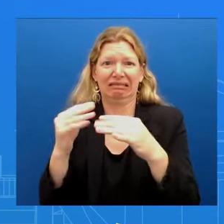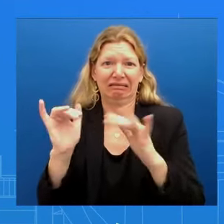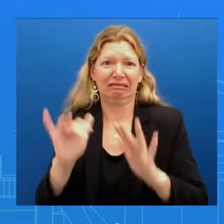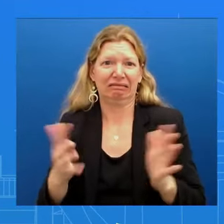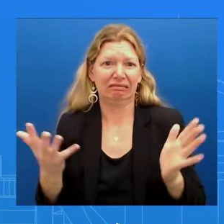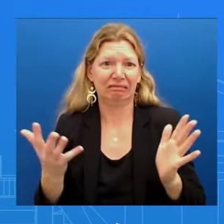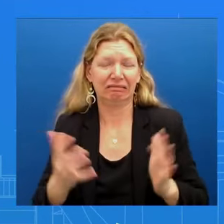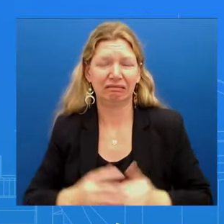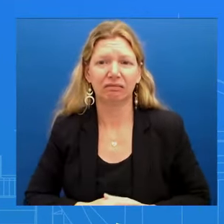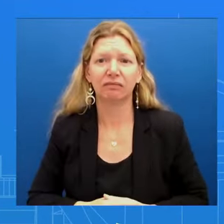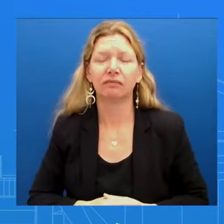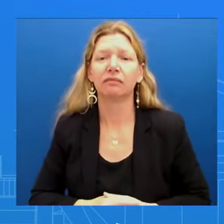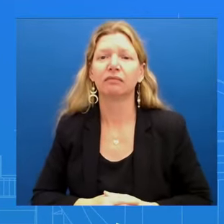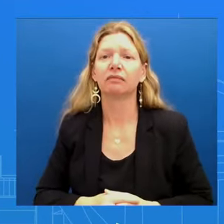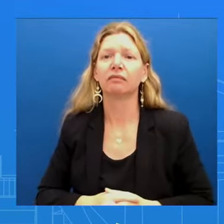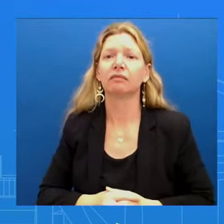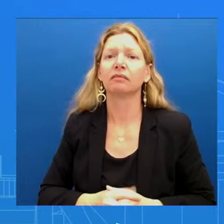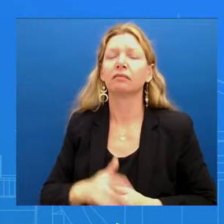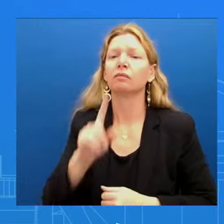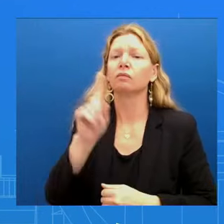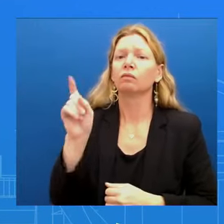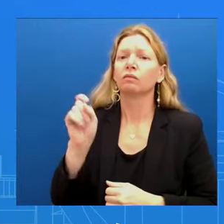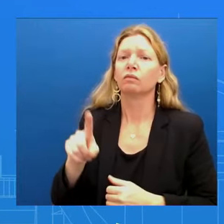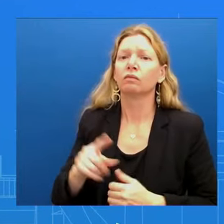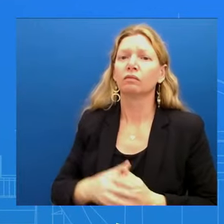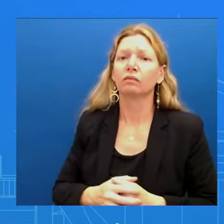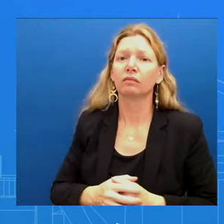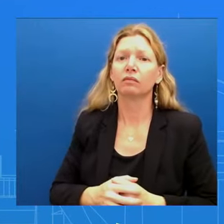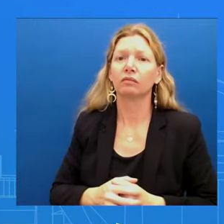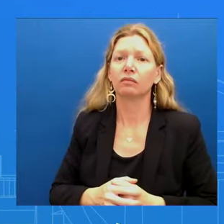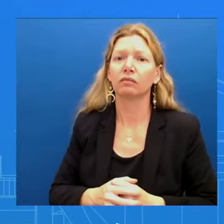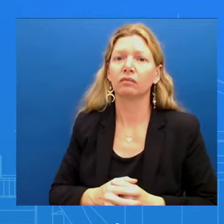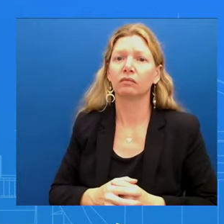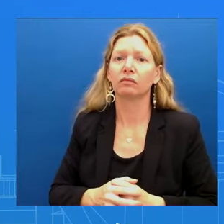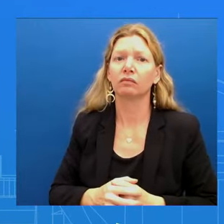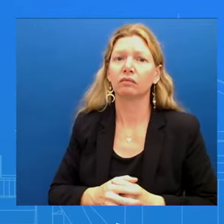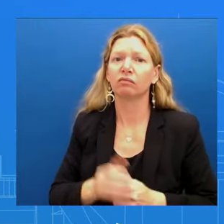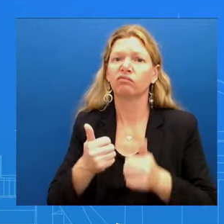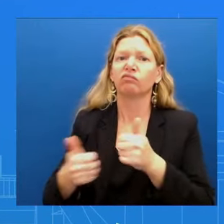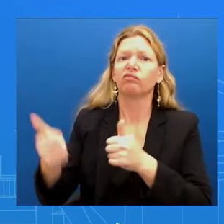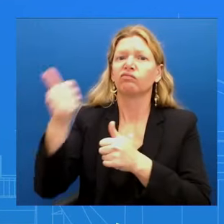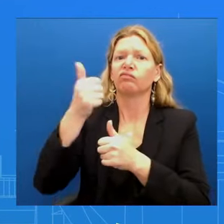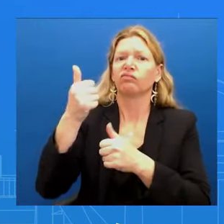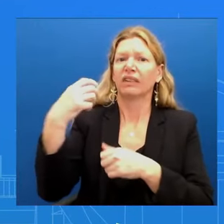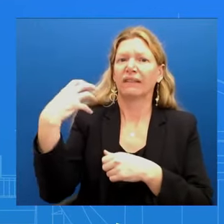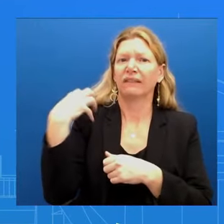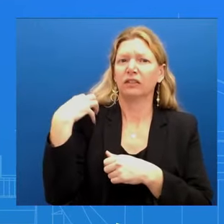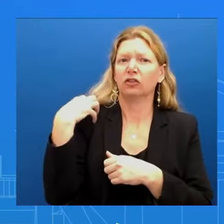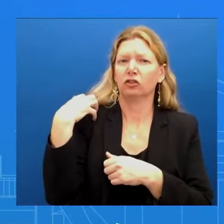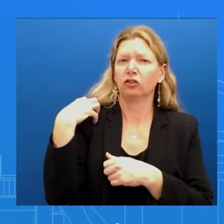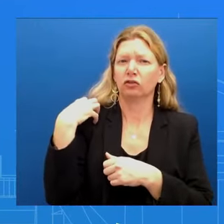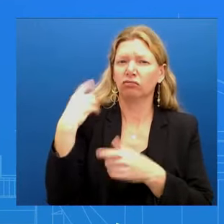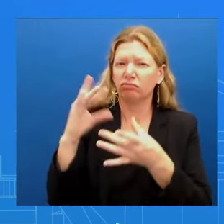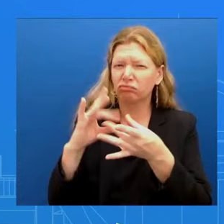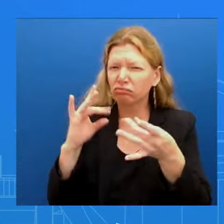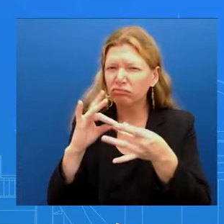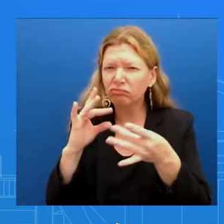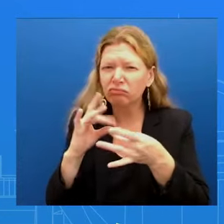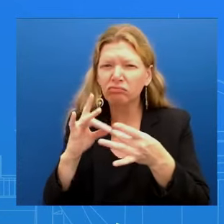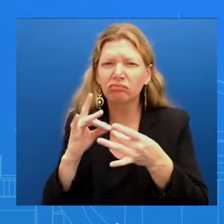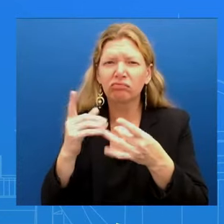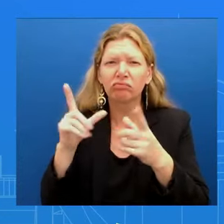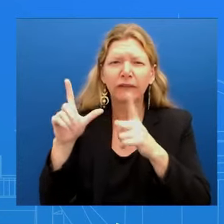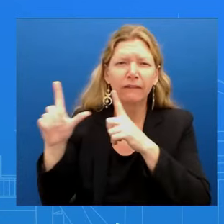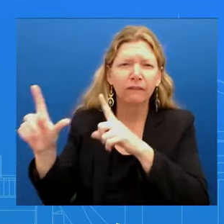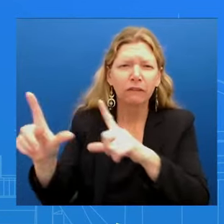administration official said that a framework was nearly reached but there were gaps remaining I was hoping you can provide some clarification on what the remaining